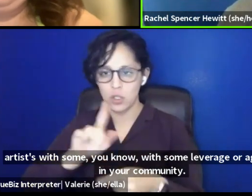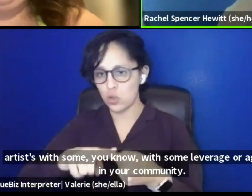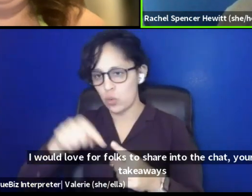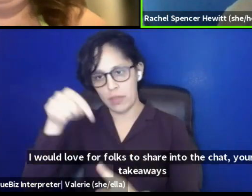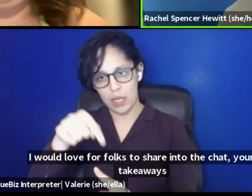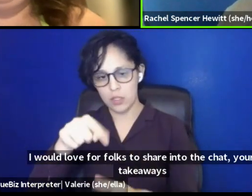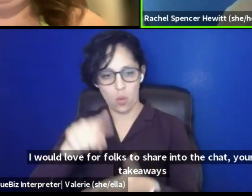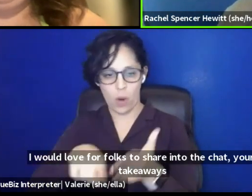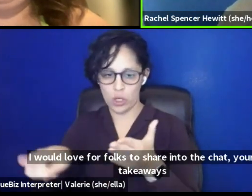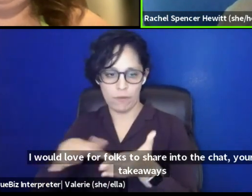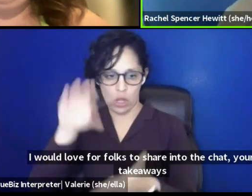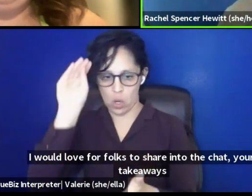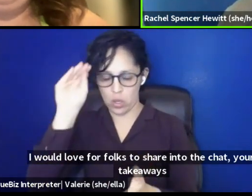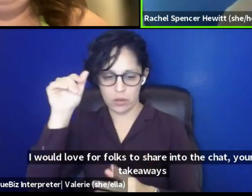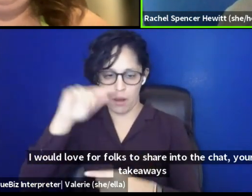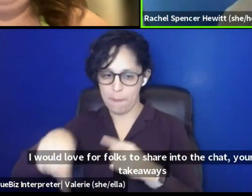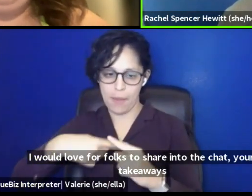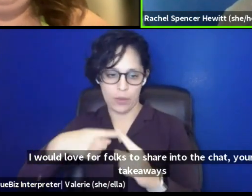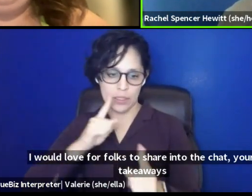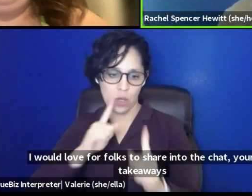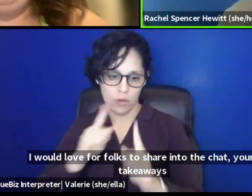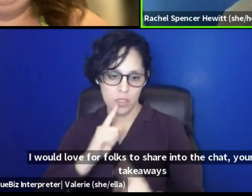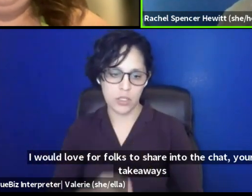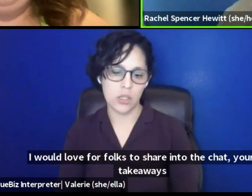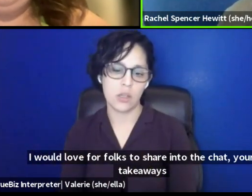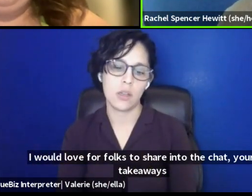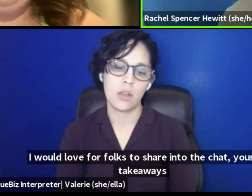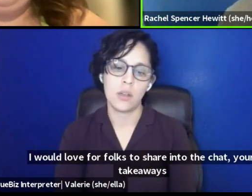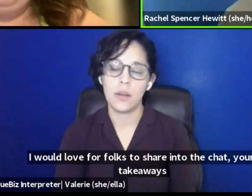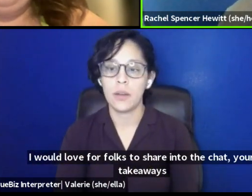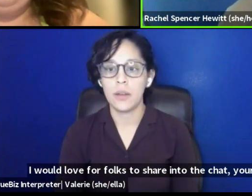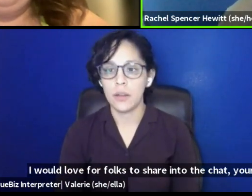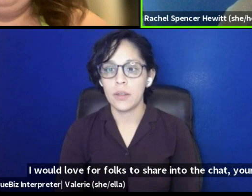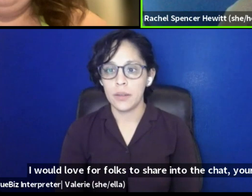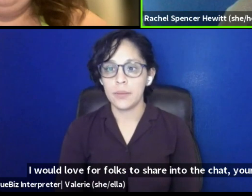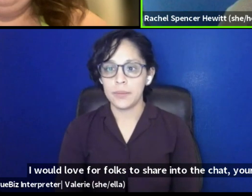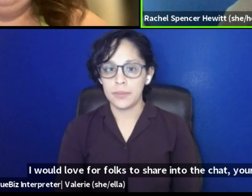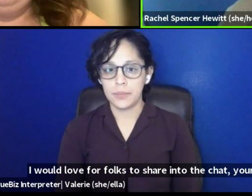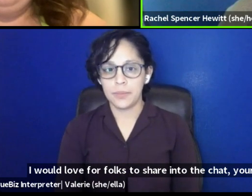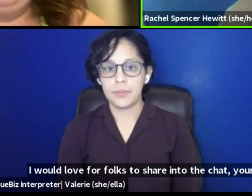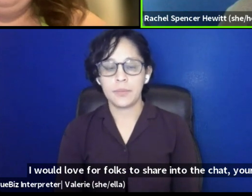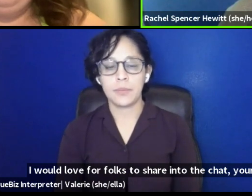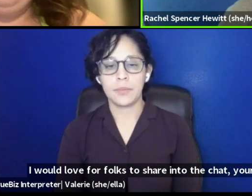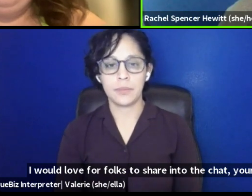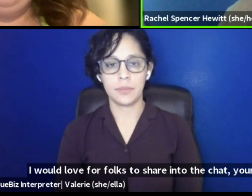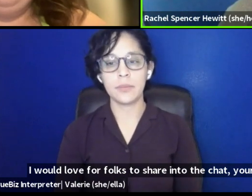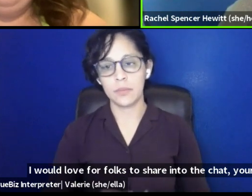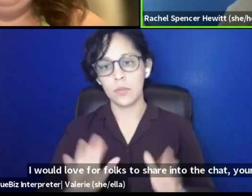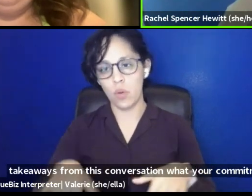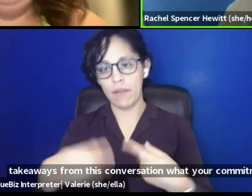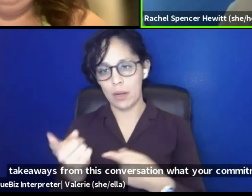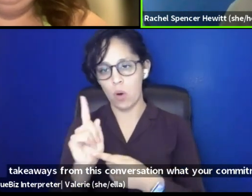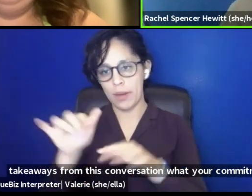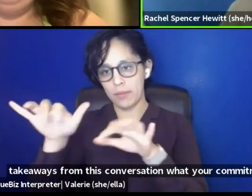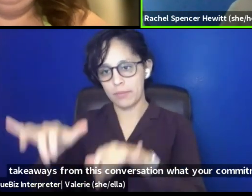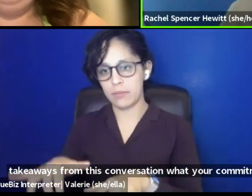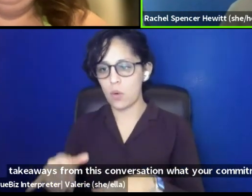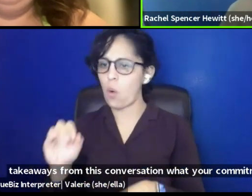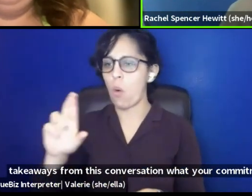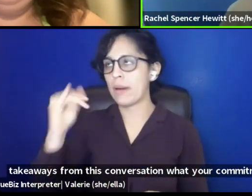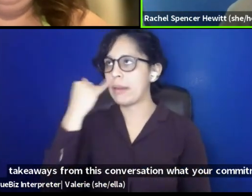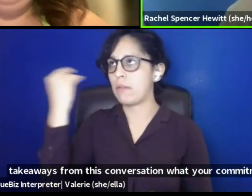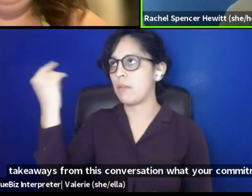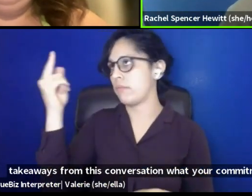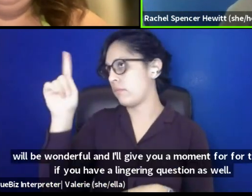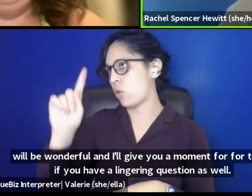takeaways from this conversation and what your commitment will be. Wonderful. And I'll give you a moment for, for that. If you have a lingering question as well,